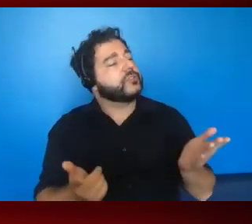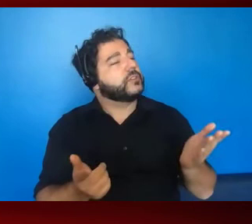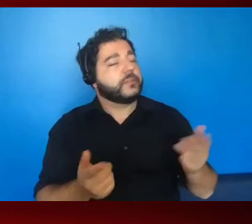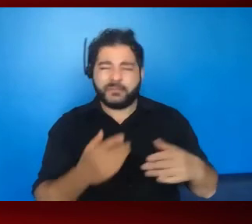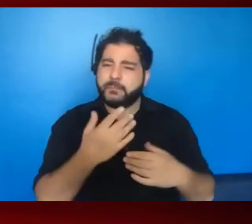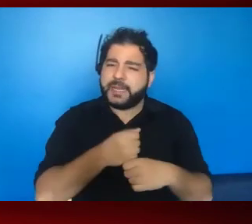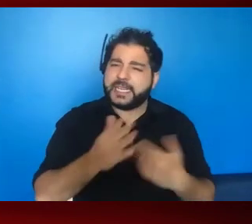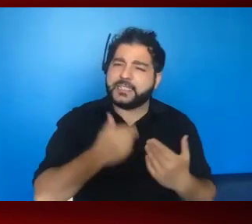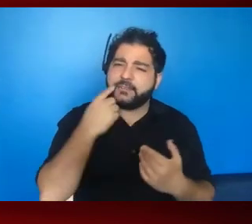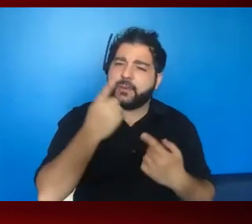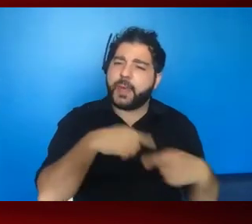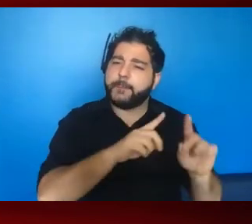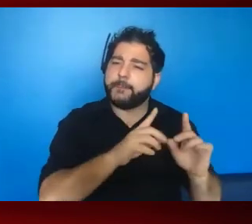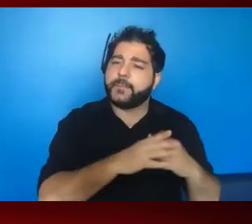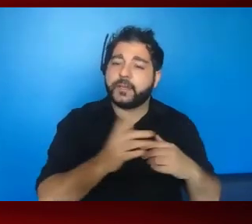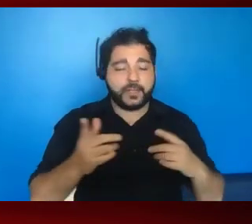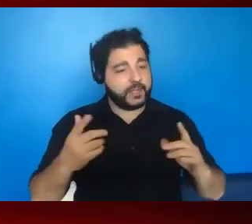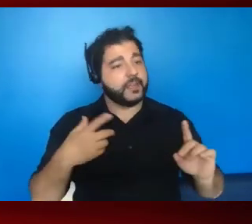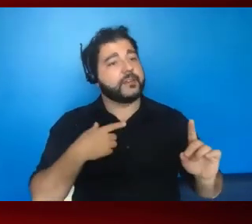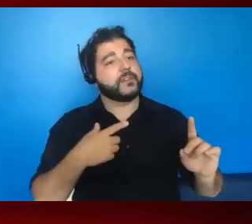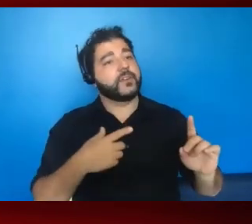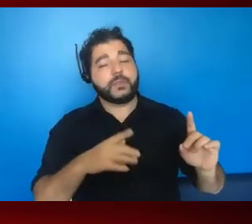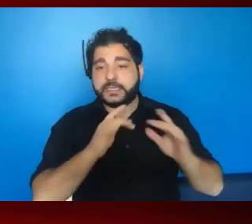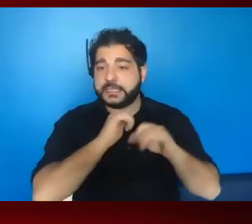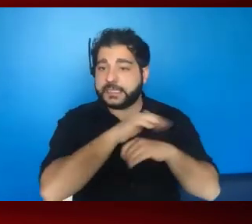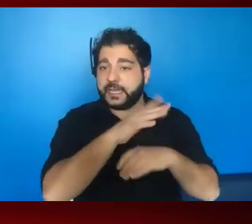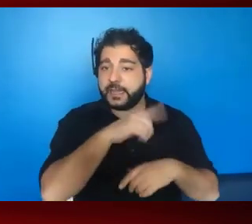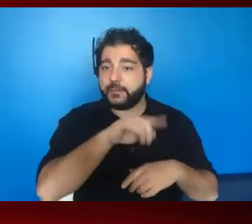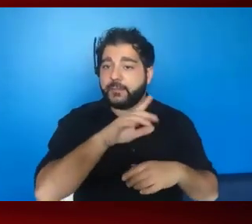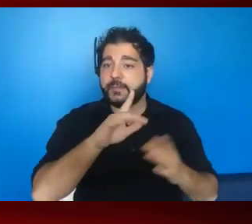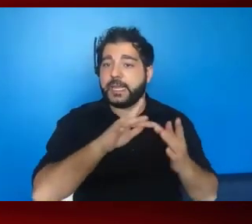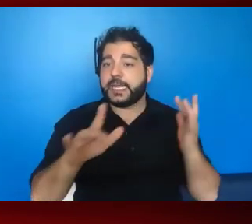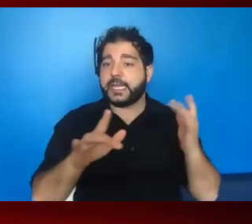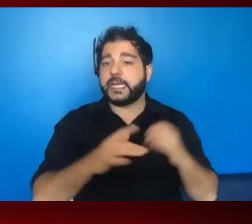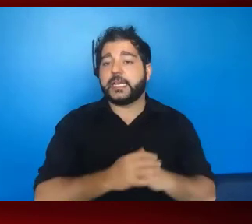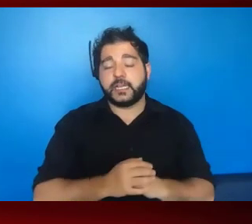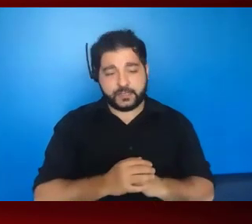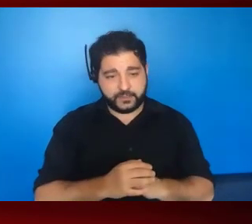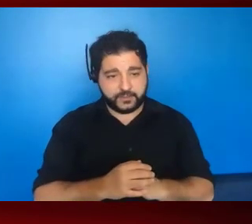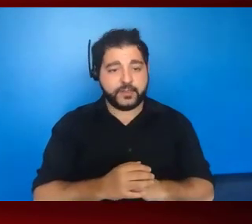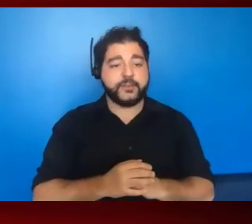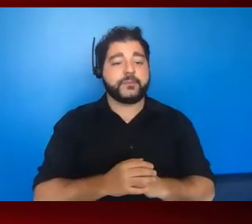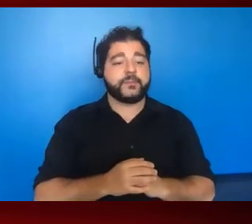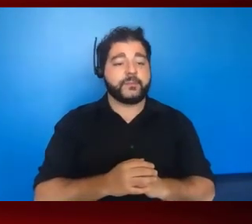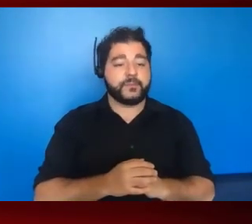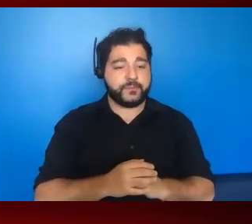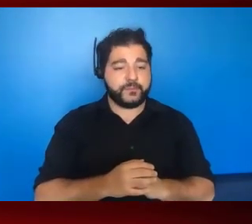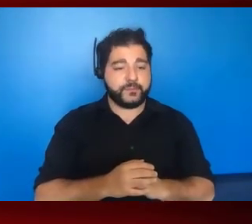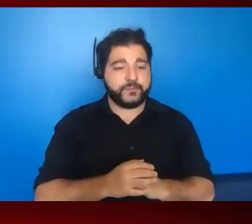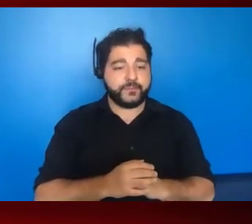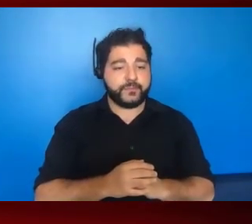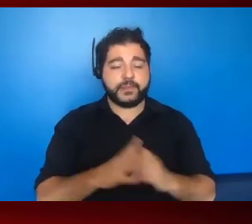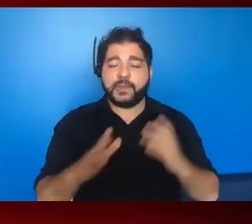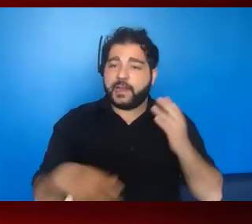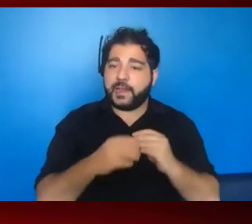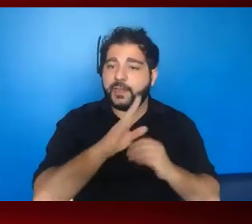for them. Here's the, the particular, you know, send a link on the act that you're asking them to support that they said they would support, add their name